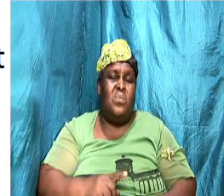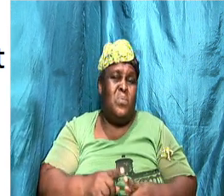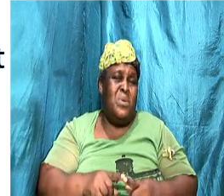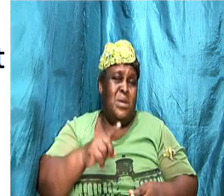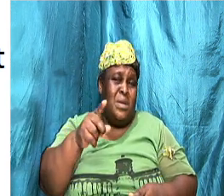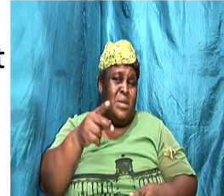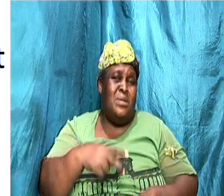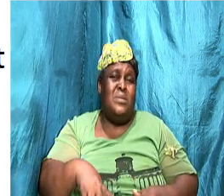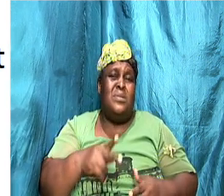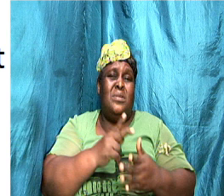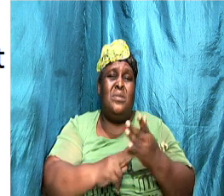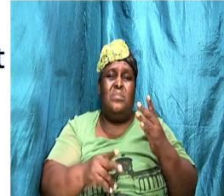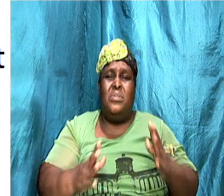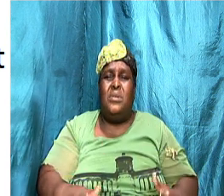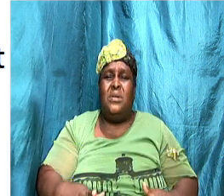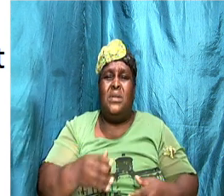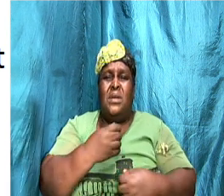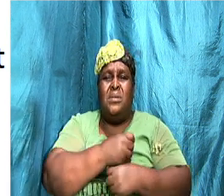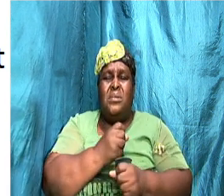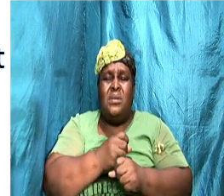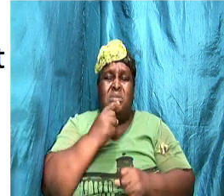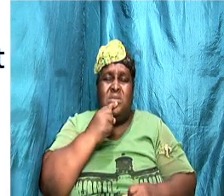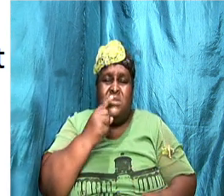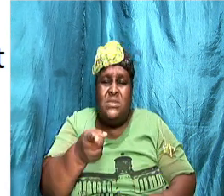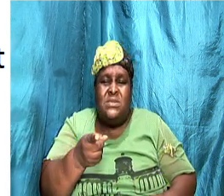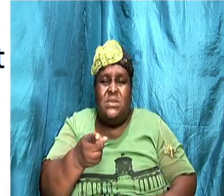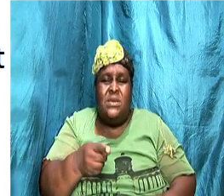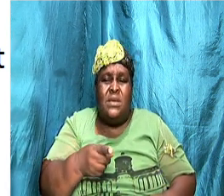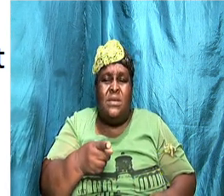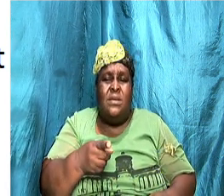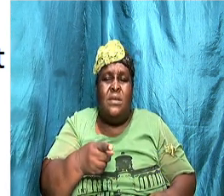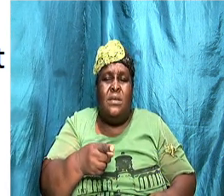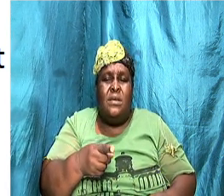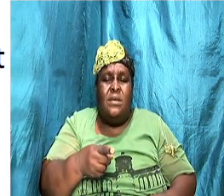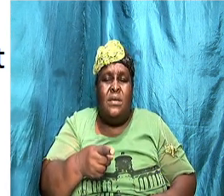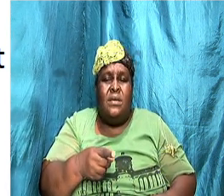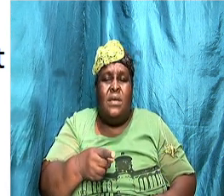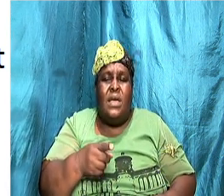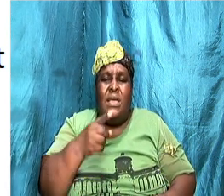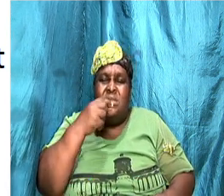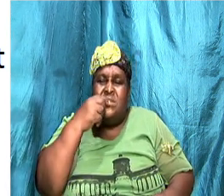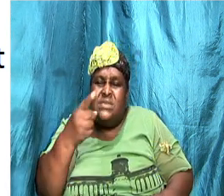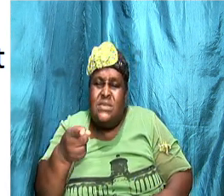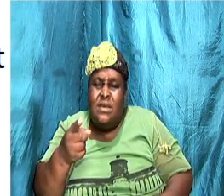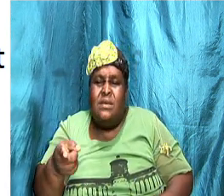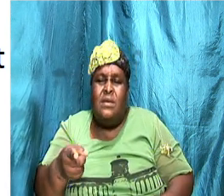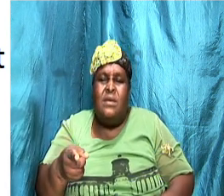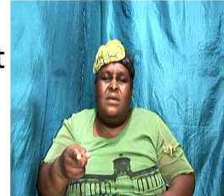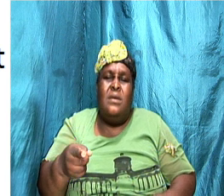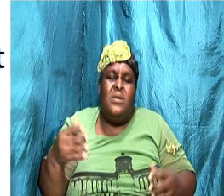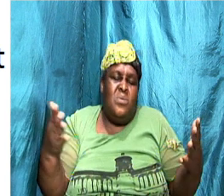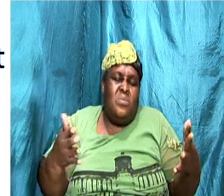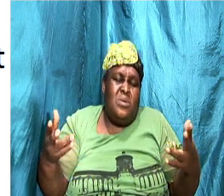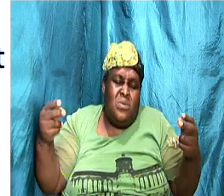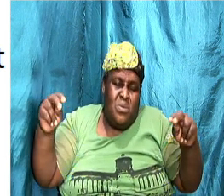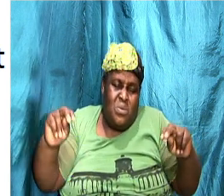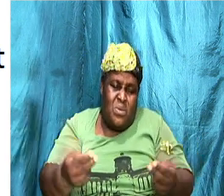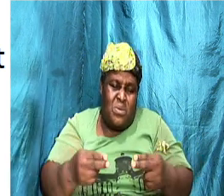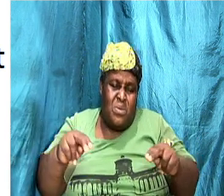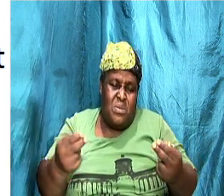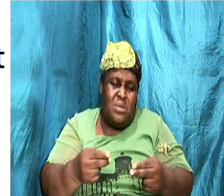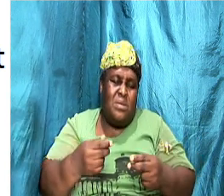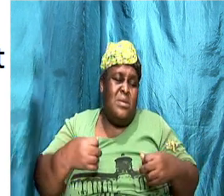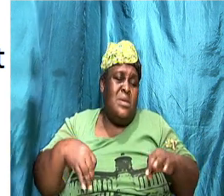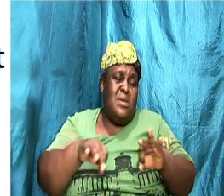makes the claim and state what is hurting them you know it's